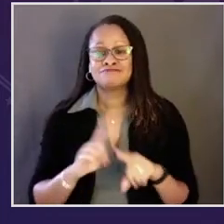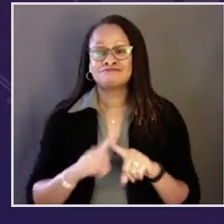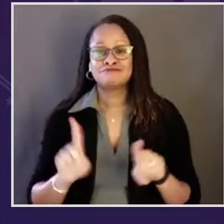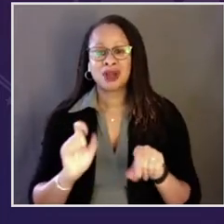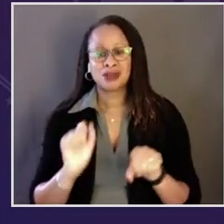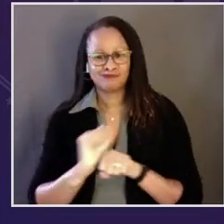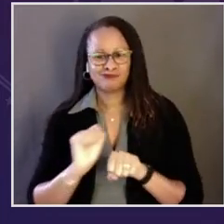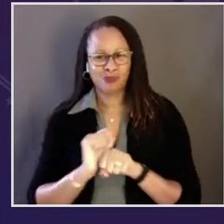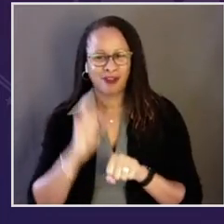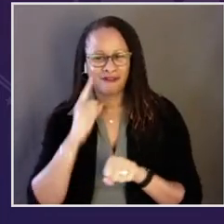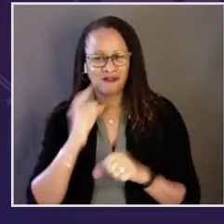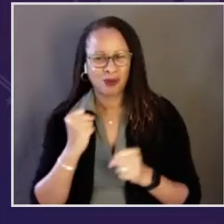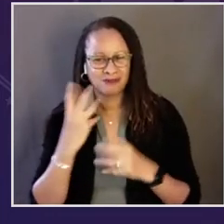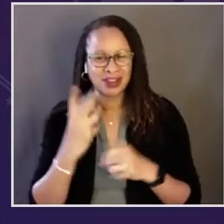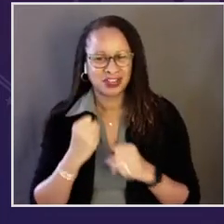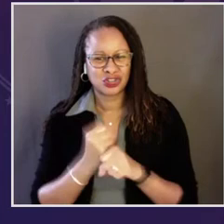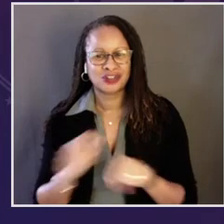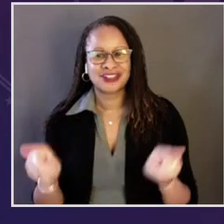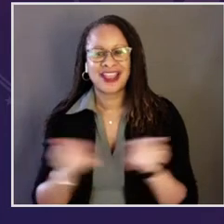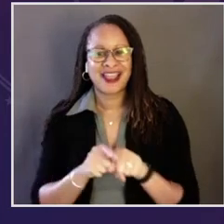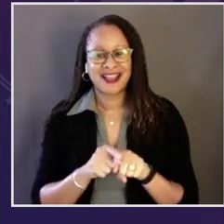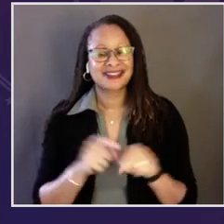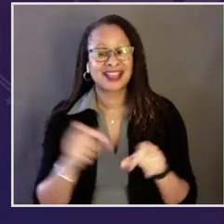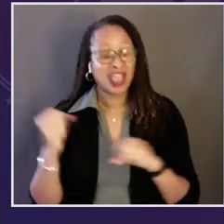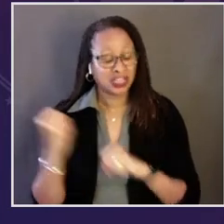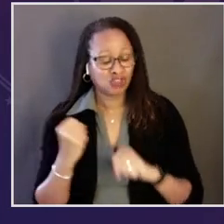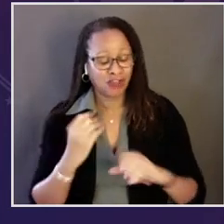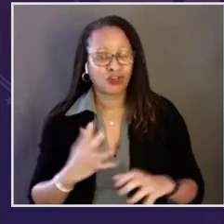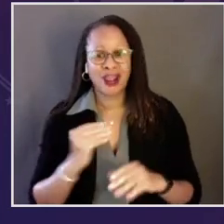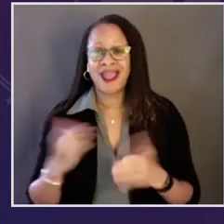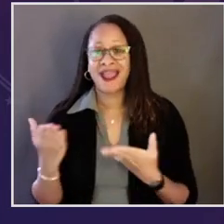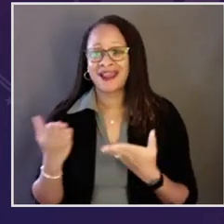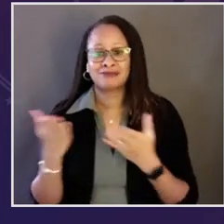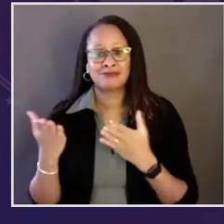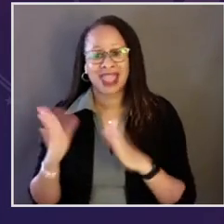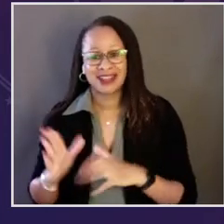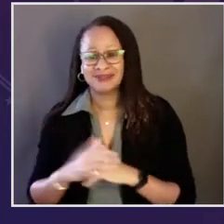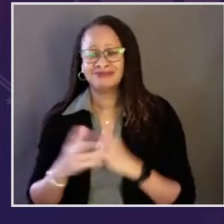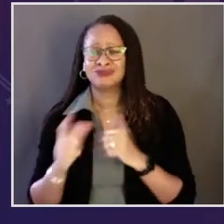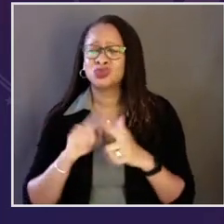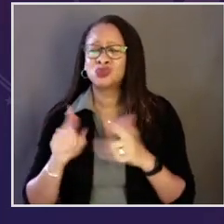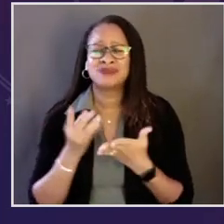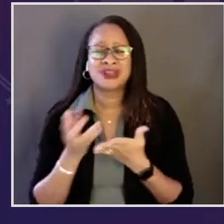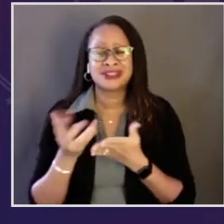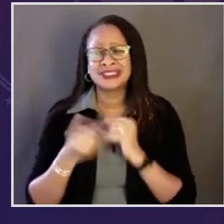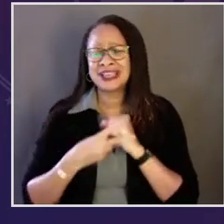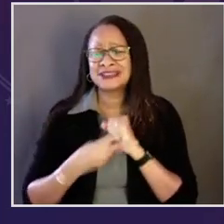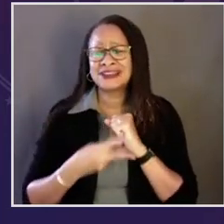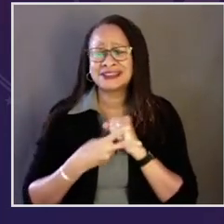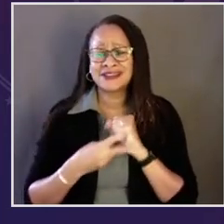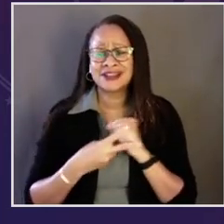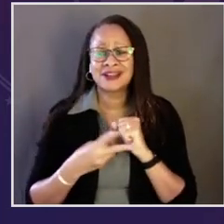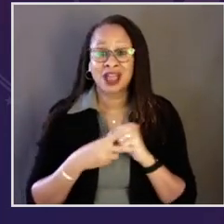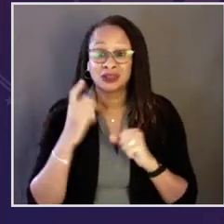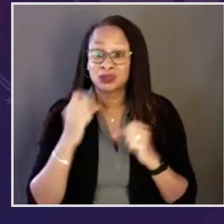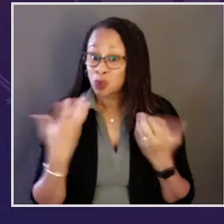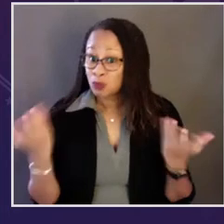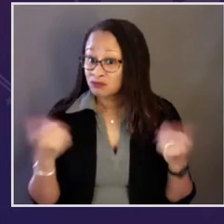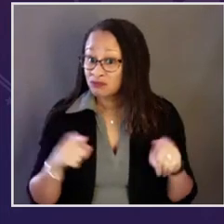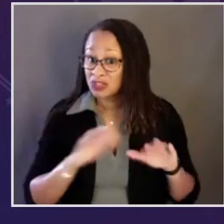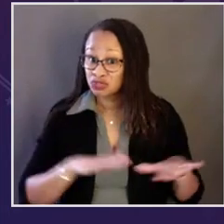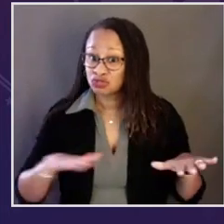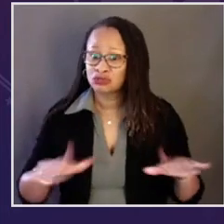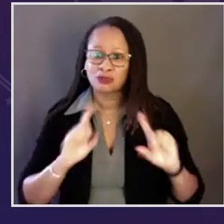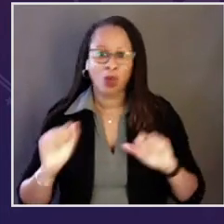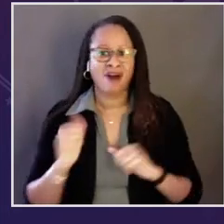Jamaica with no education, but working for decades as a janitor and a maid, they saved and